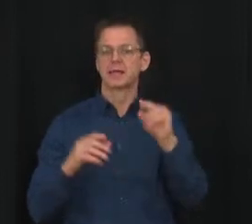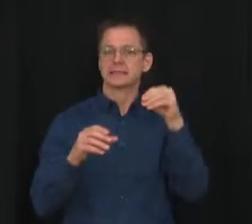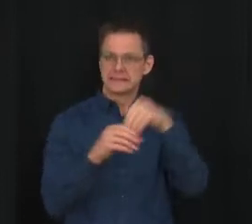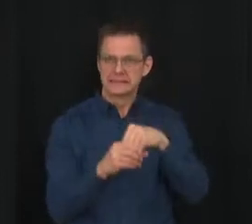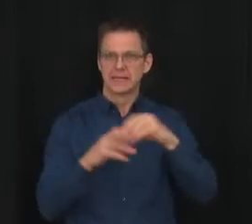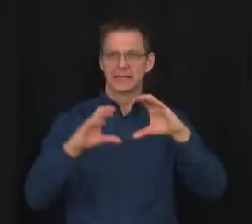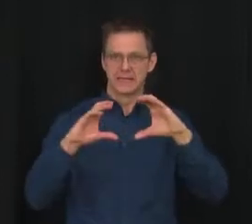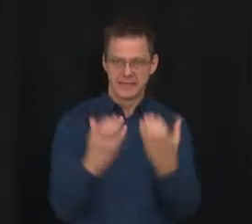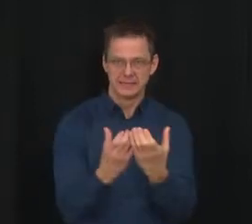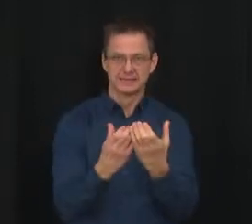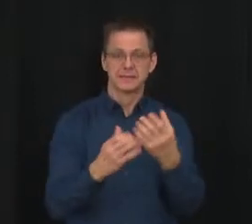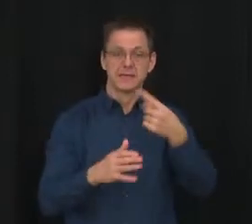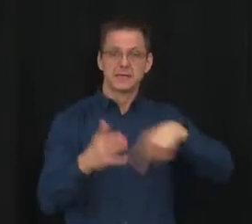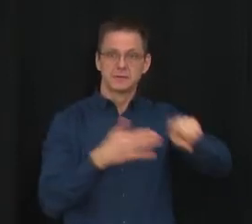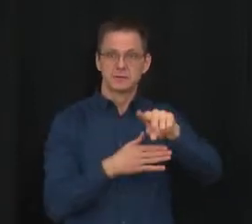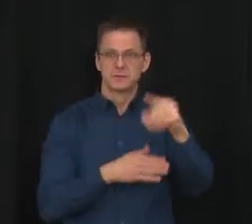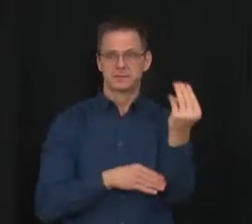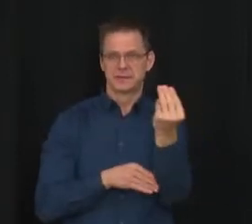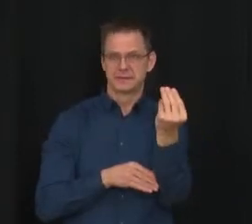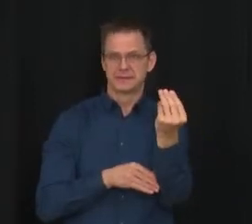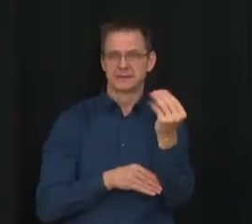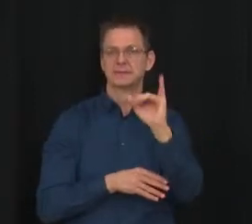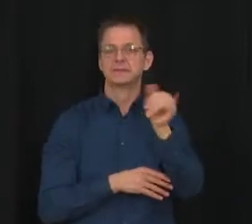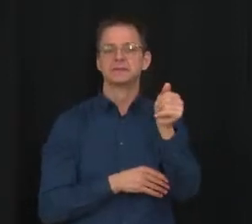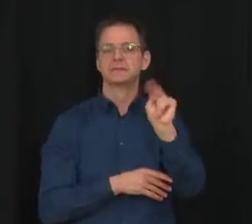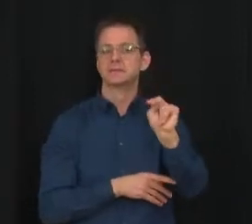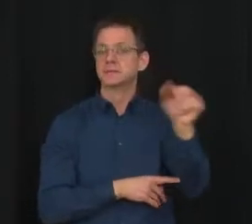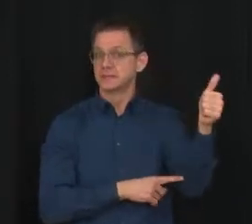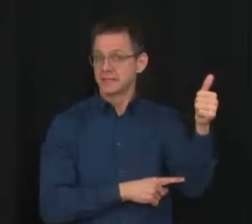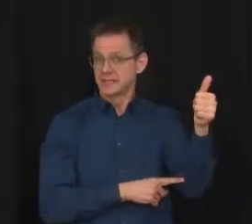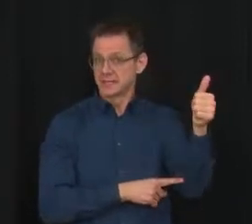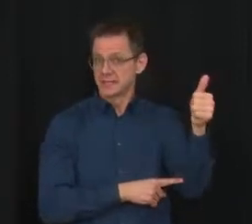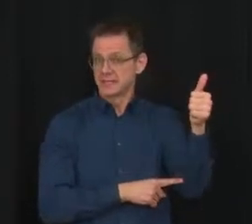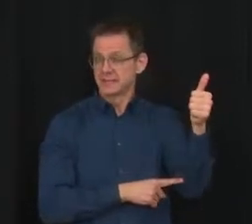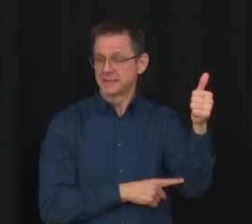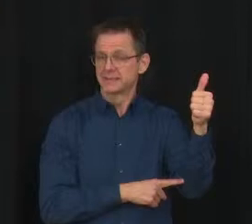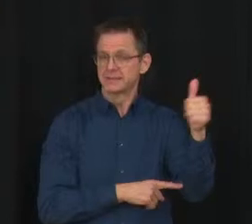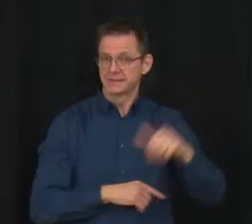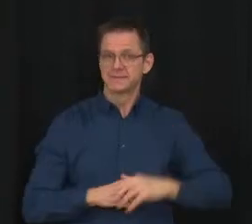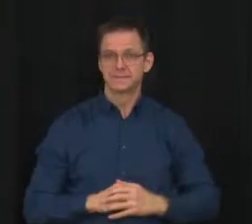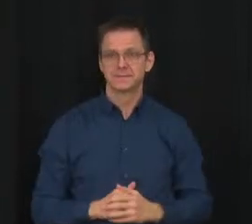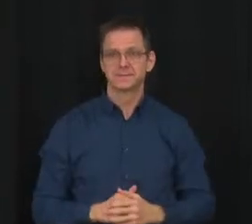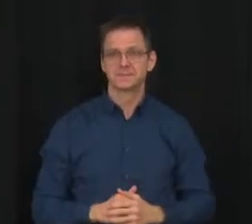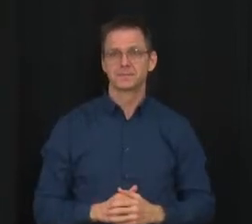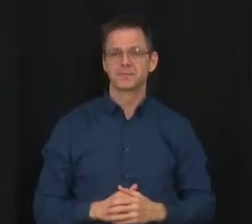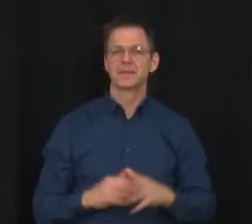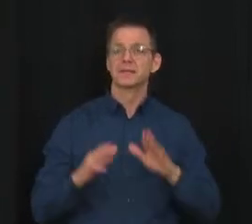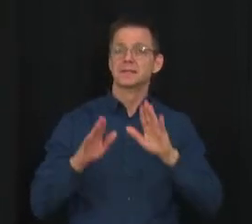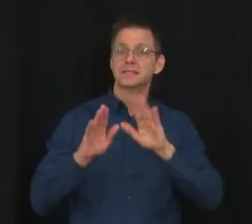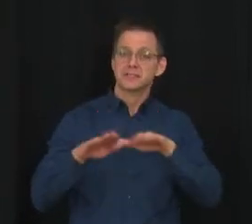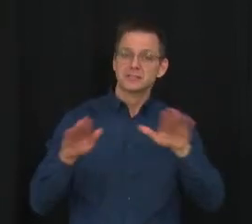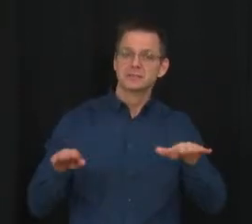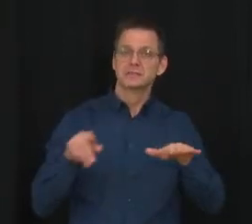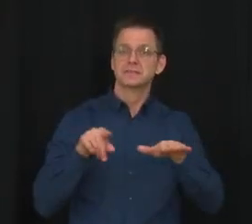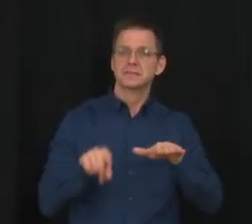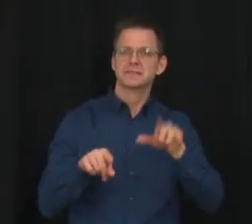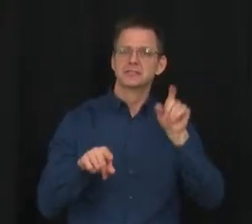belong in the classroom, and they will be there with the added safety of rapid tests and medical grade masks.